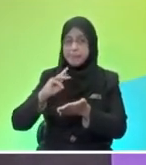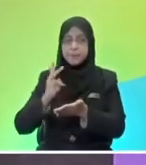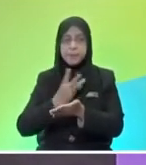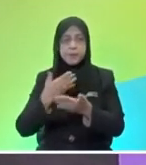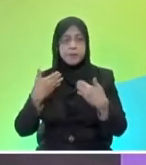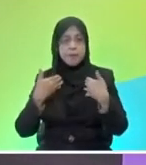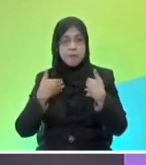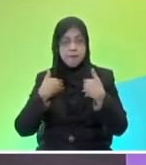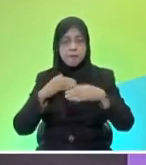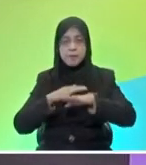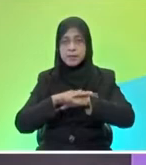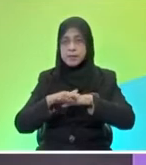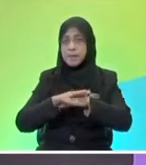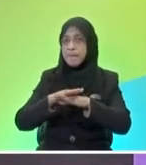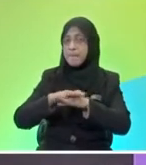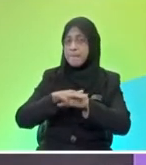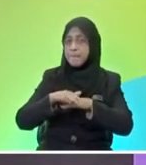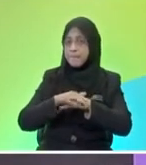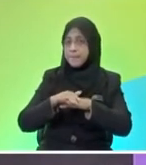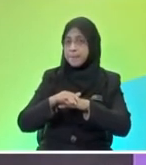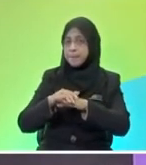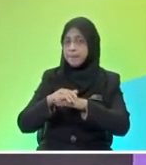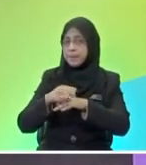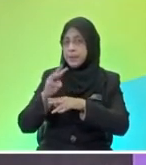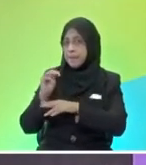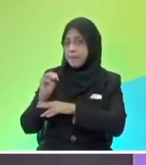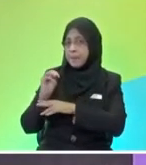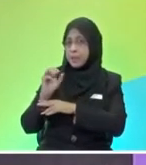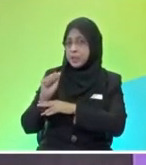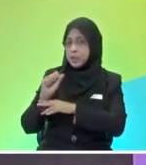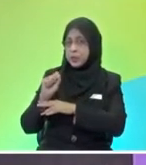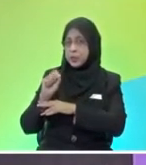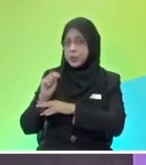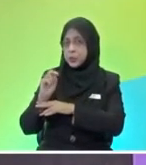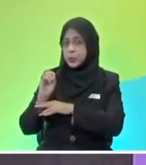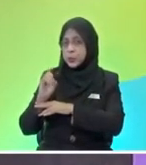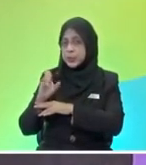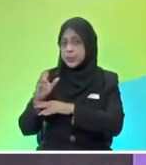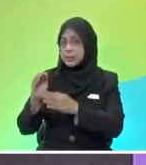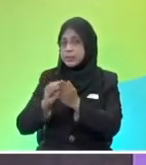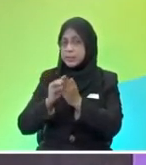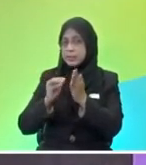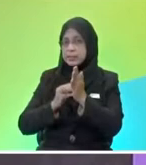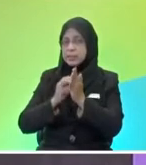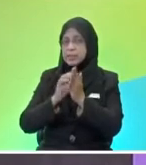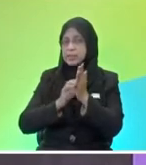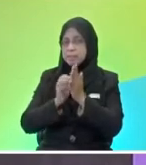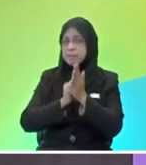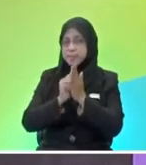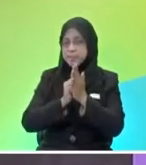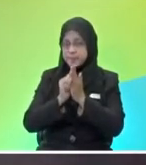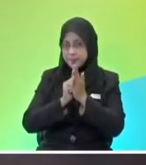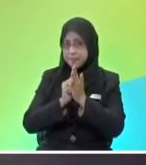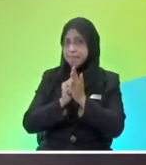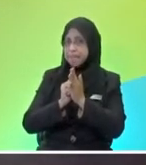which is the paper, which is much smoother compared to the sandpaper. Yes. So what we're going to do